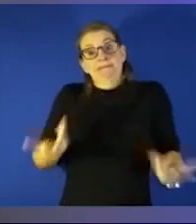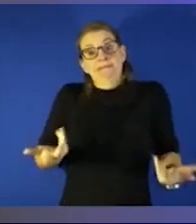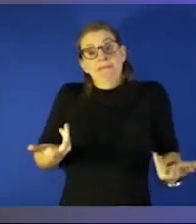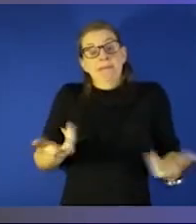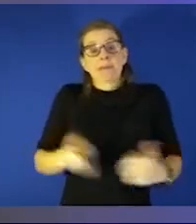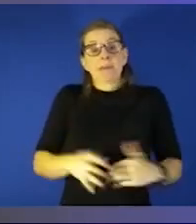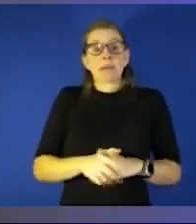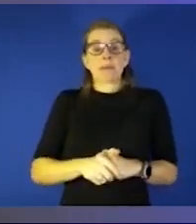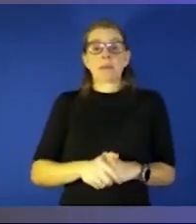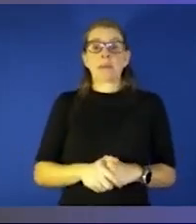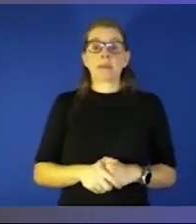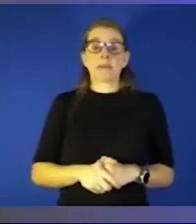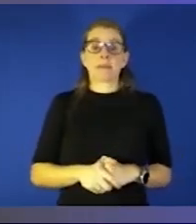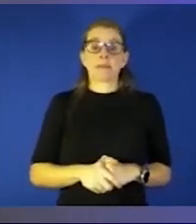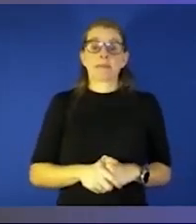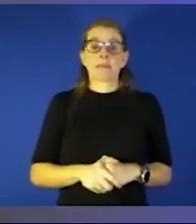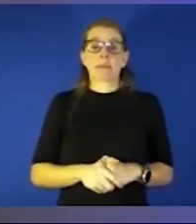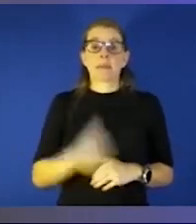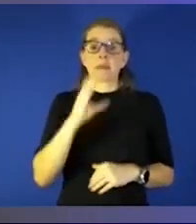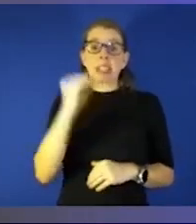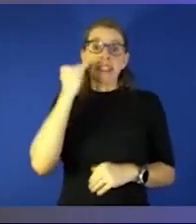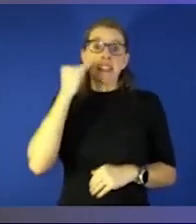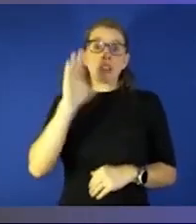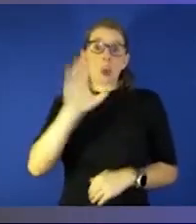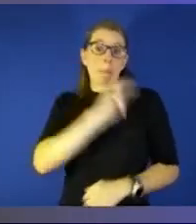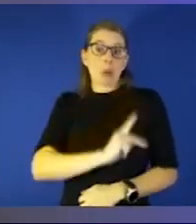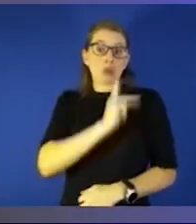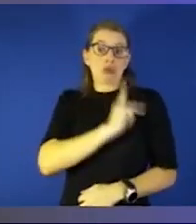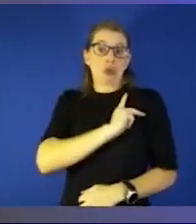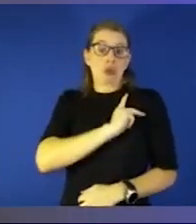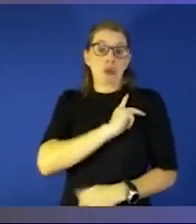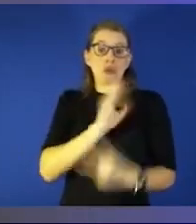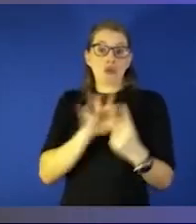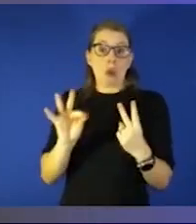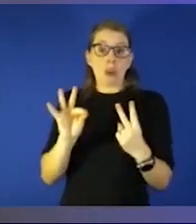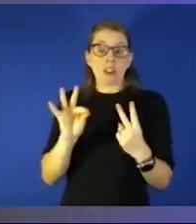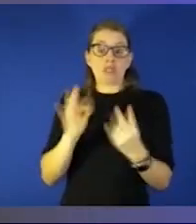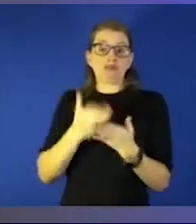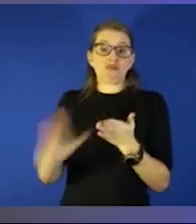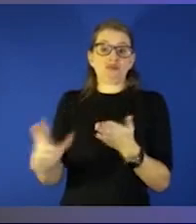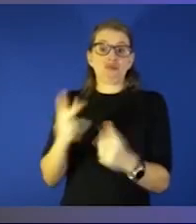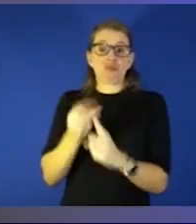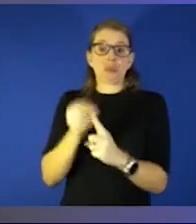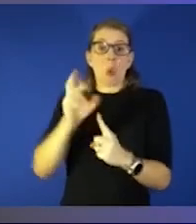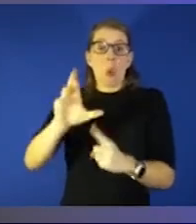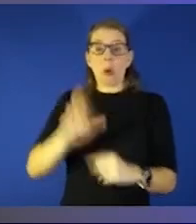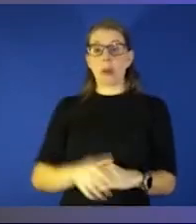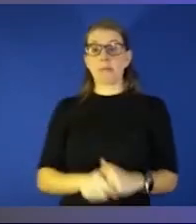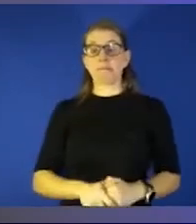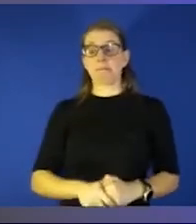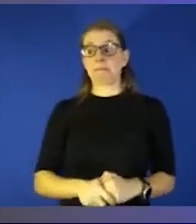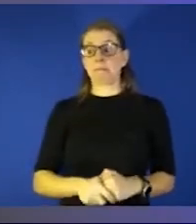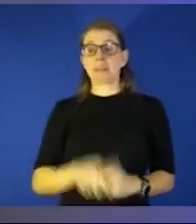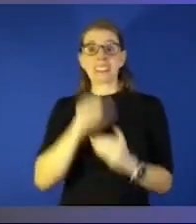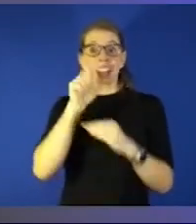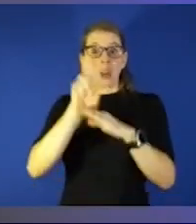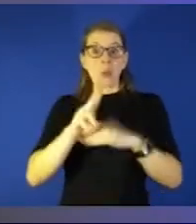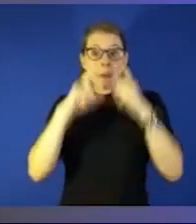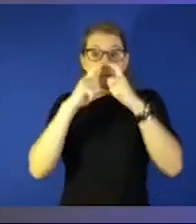your personal choice is to not get vaccinated or not wear a mask